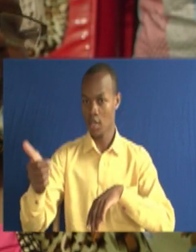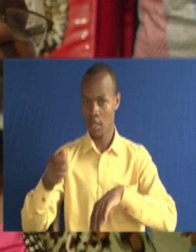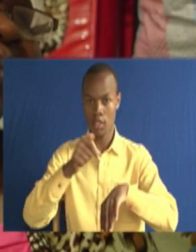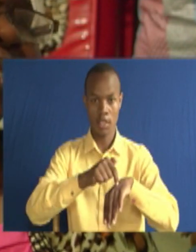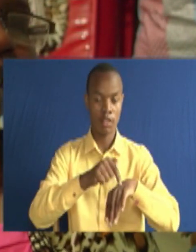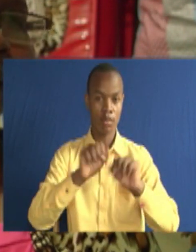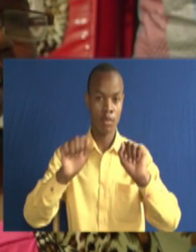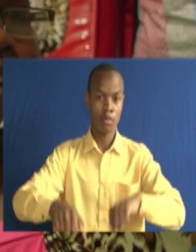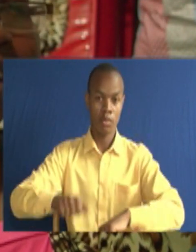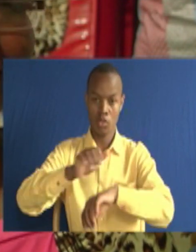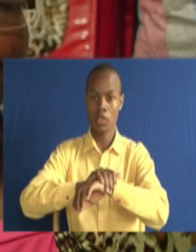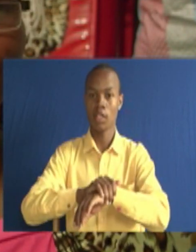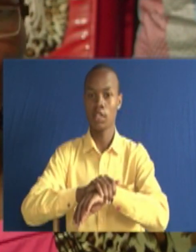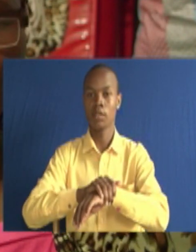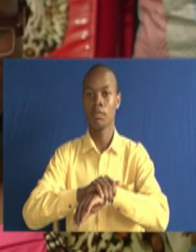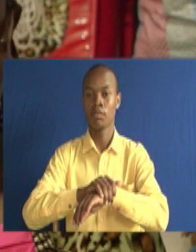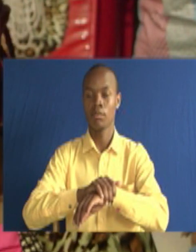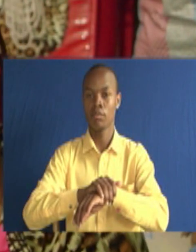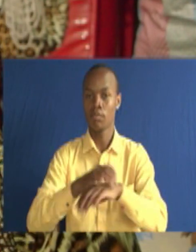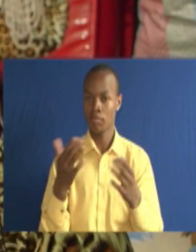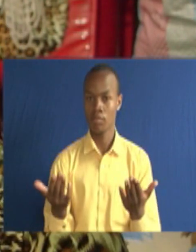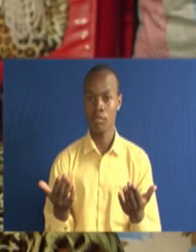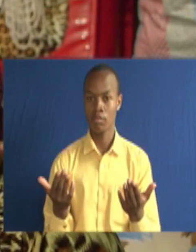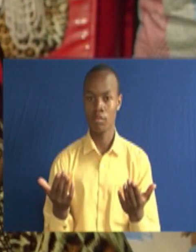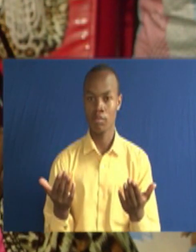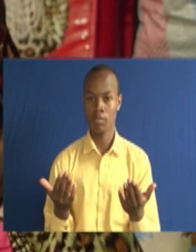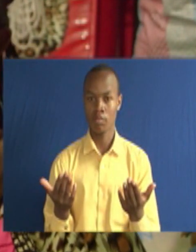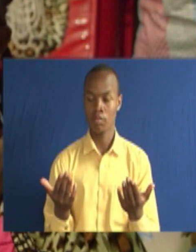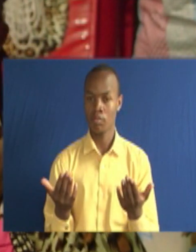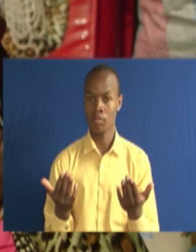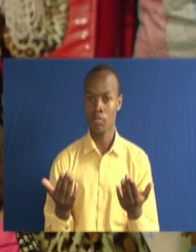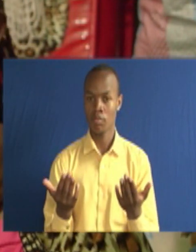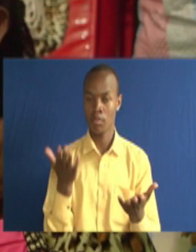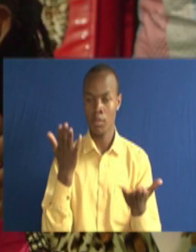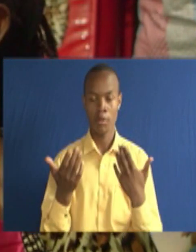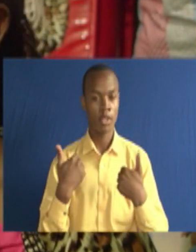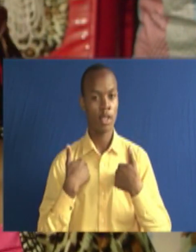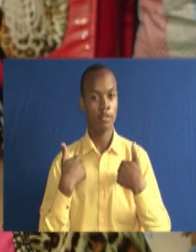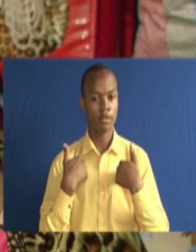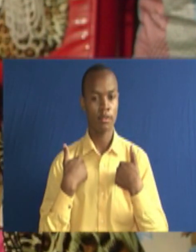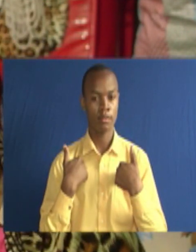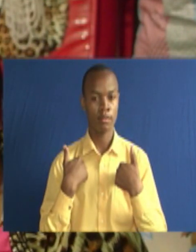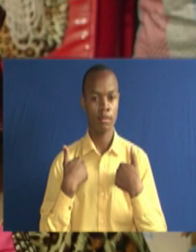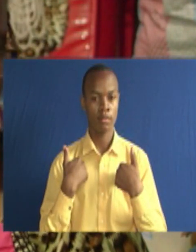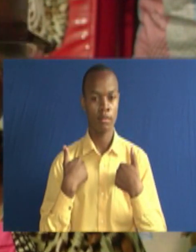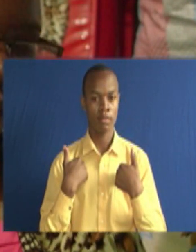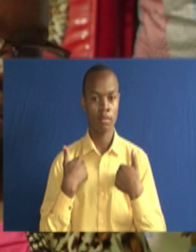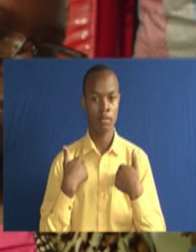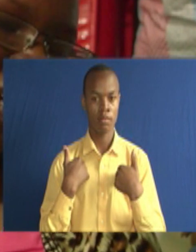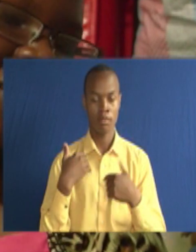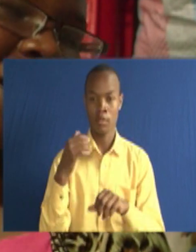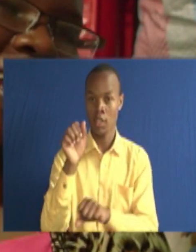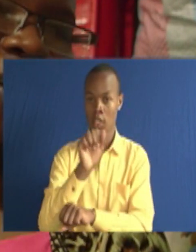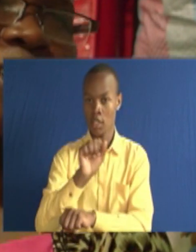kuna gari ambazo